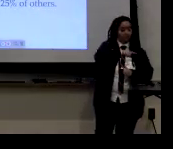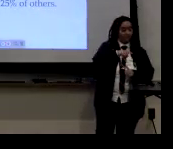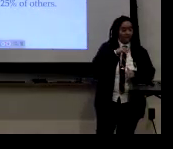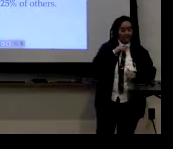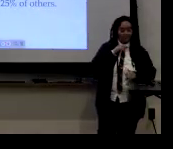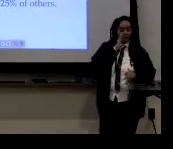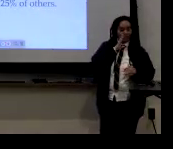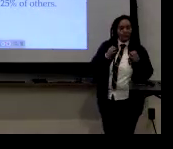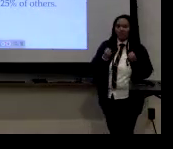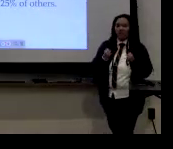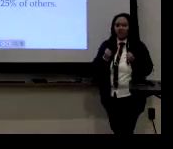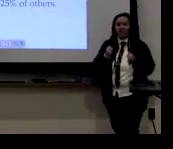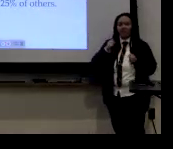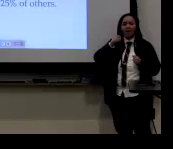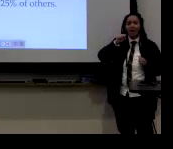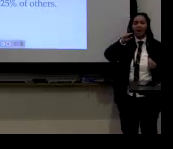so,